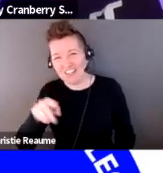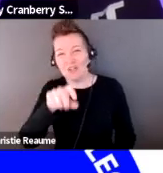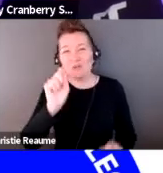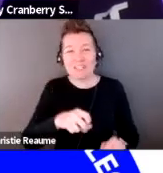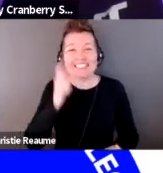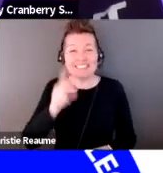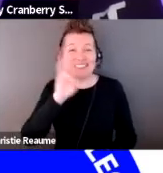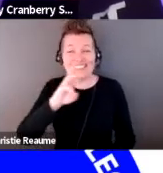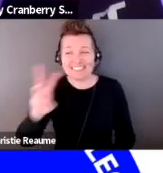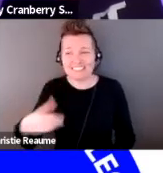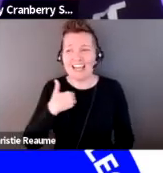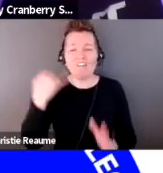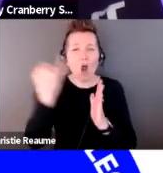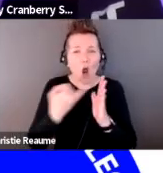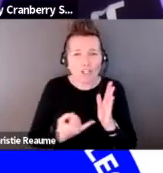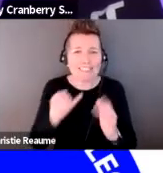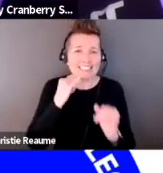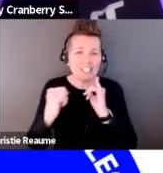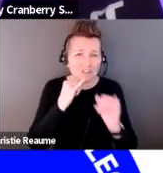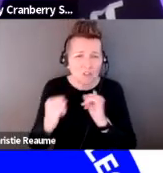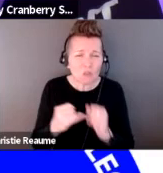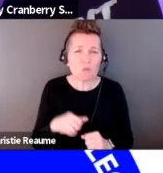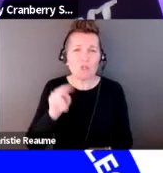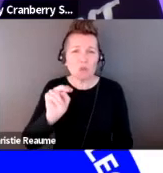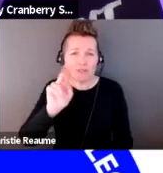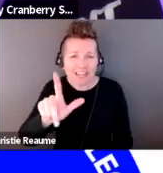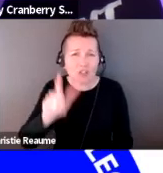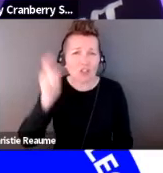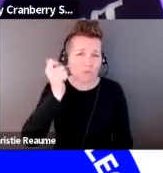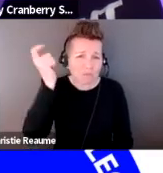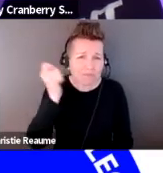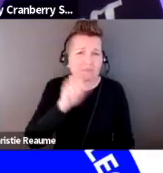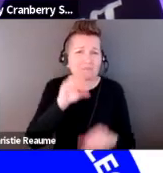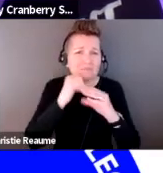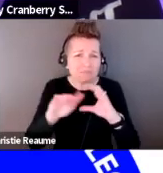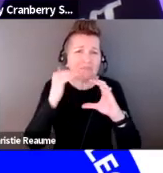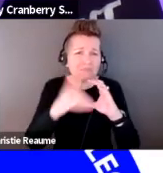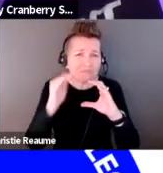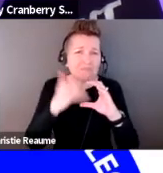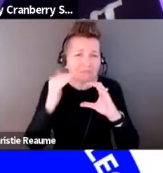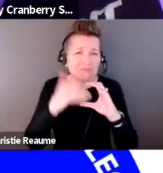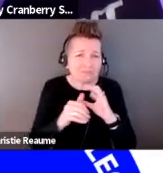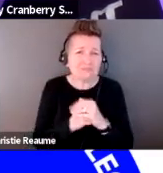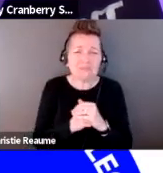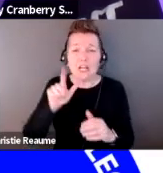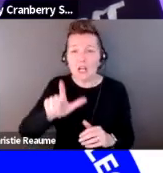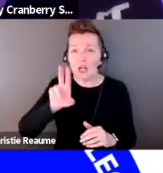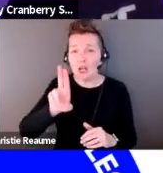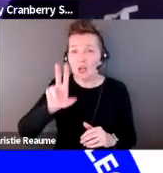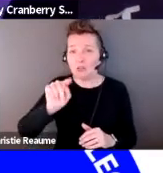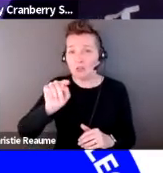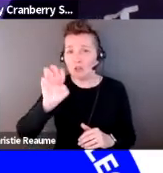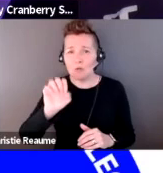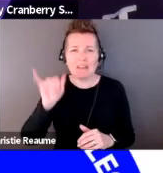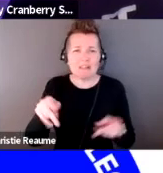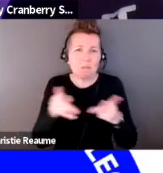can also subscribe to our newsletter is just a space I created, I think,